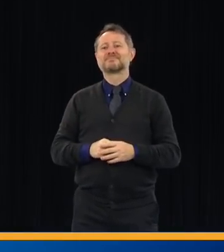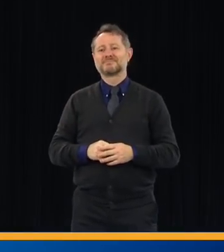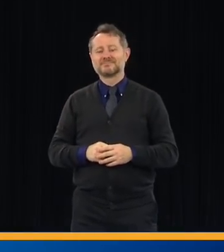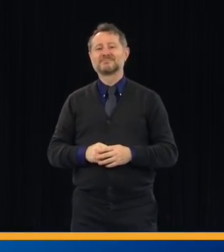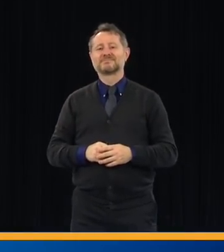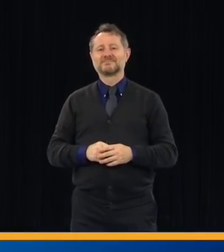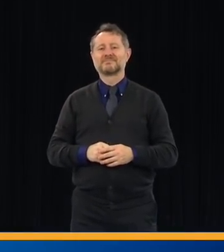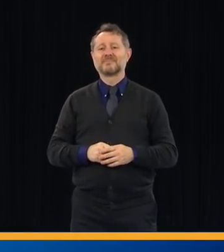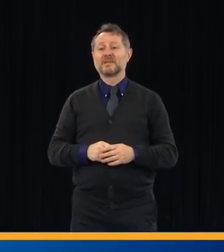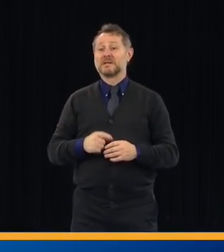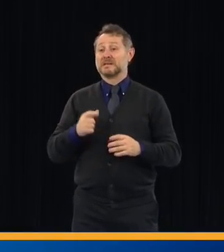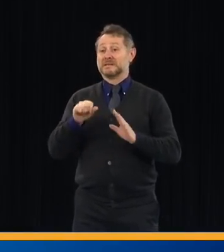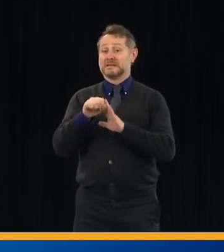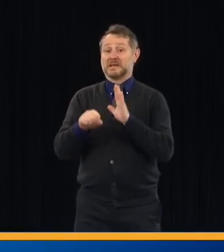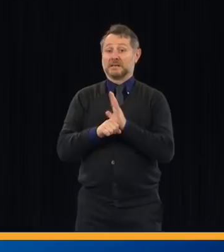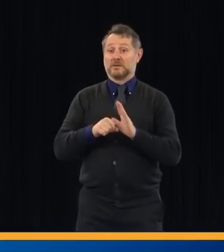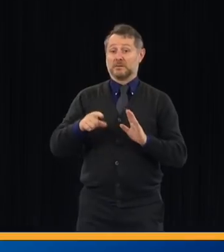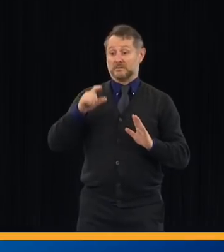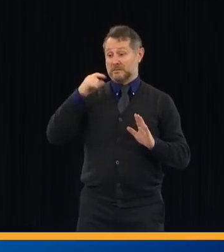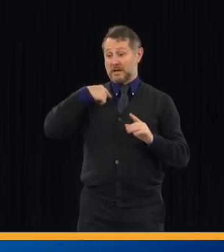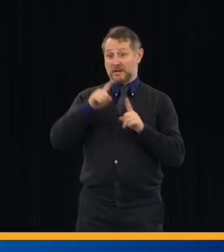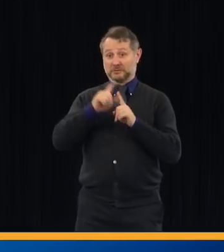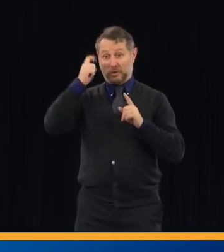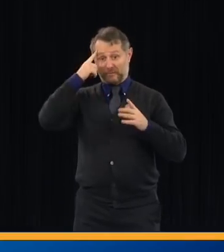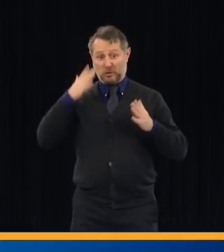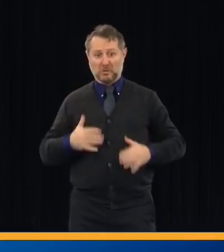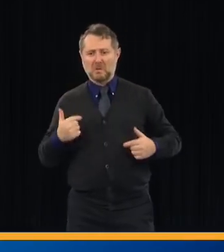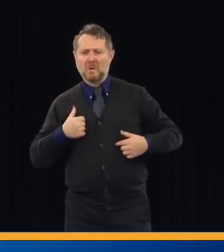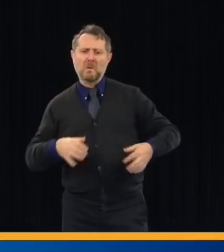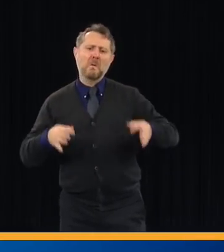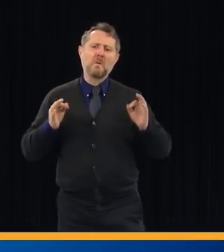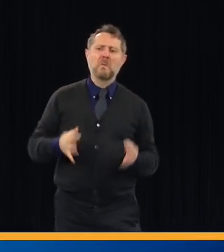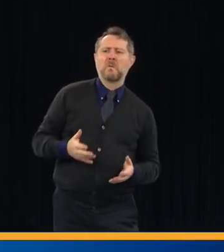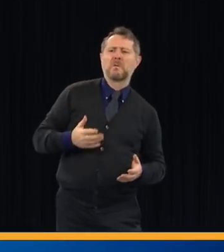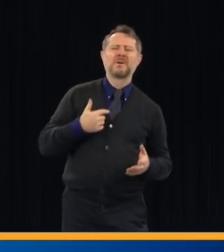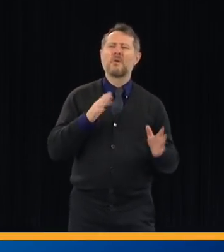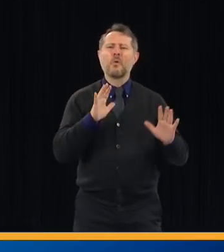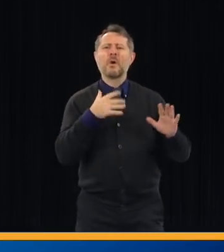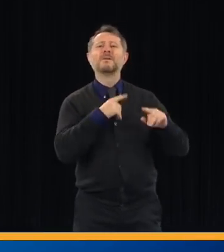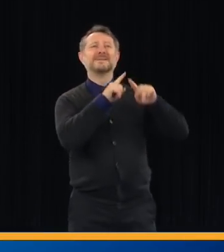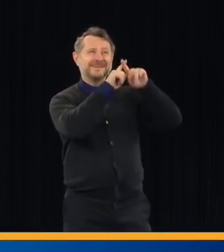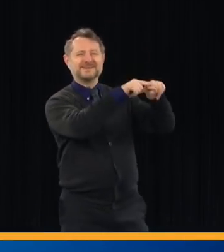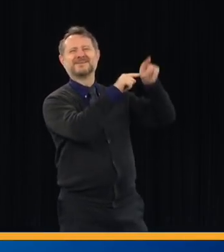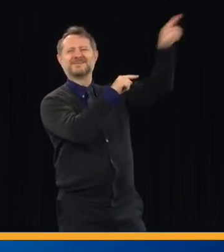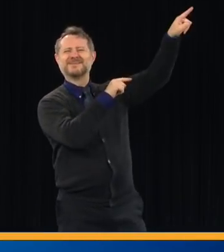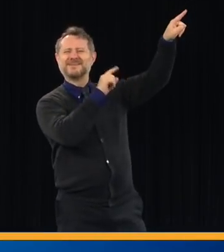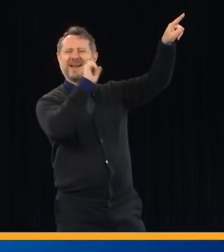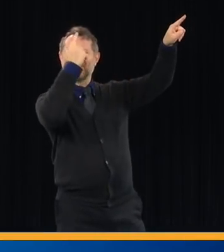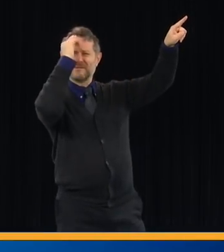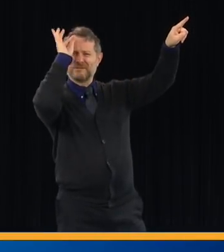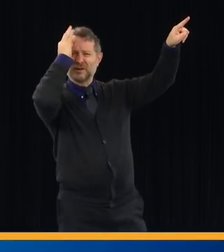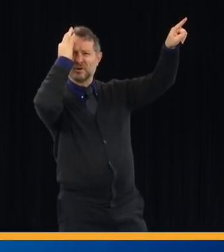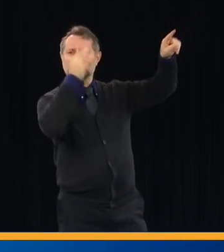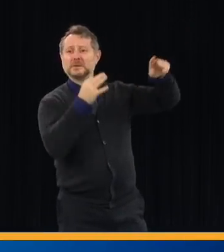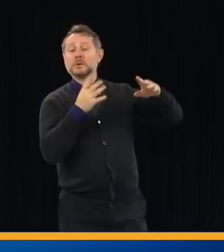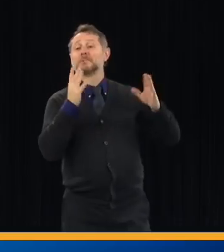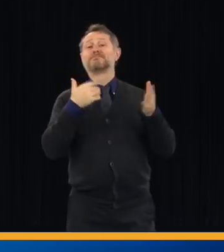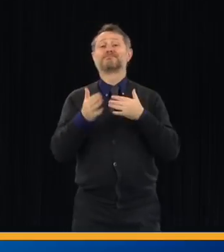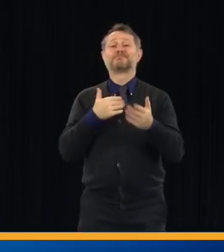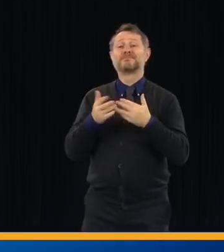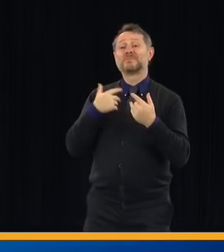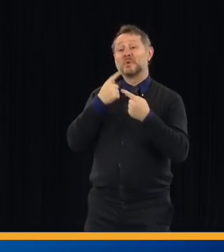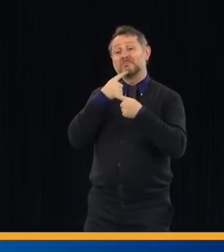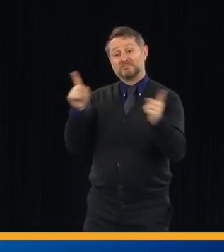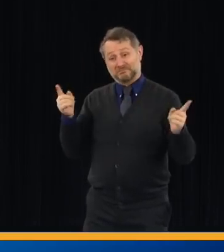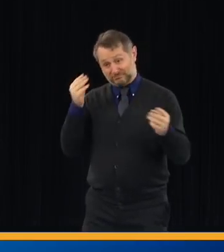above a state government that can make a difference besides the federal government. And we did a statement on a bipartisan basis that said